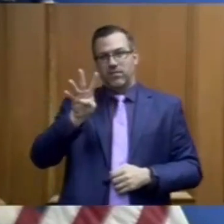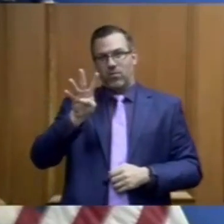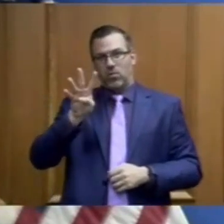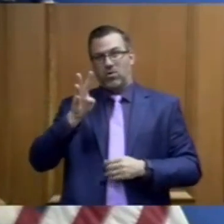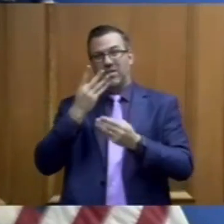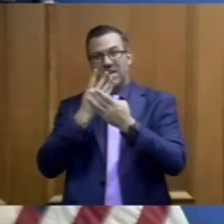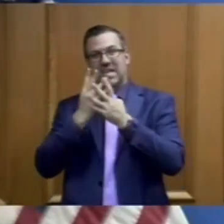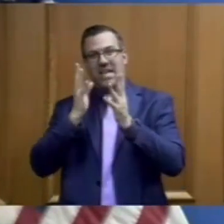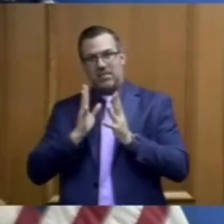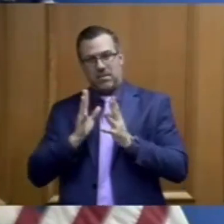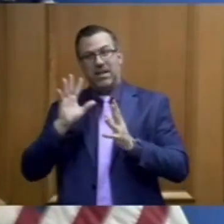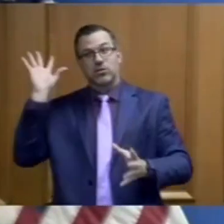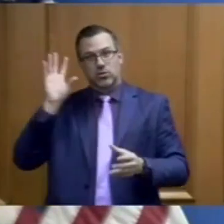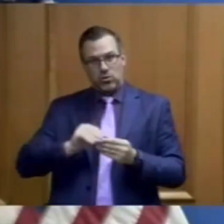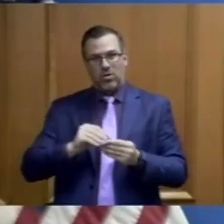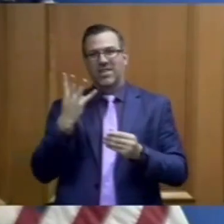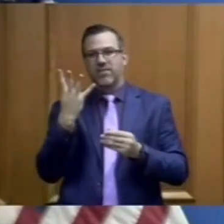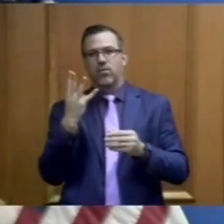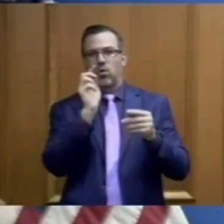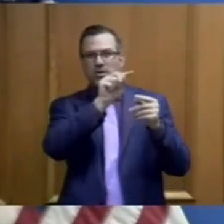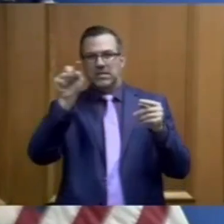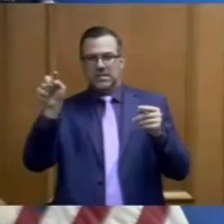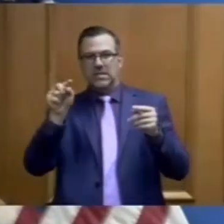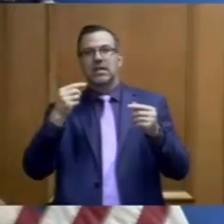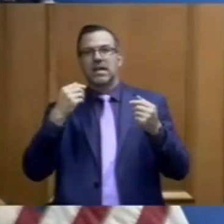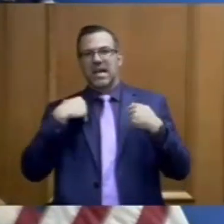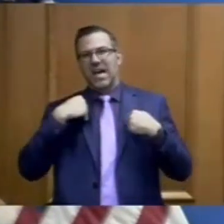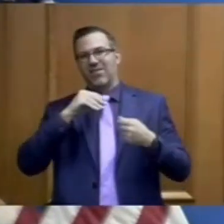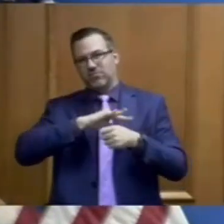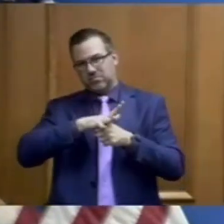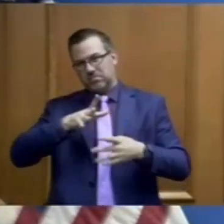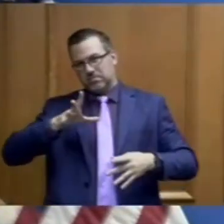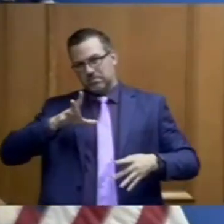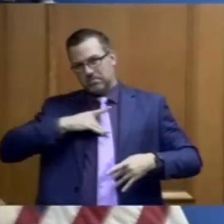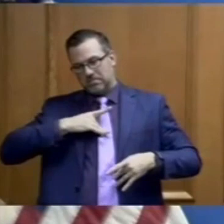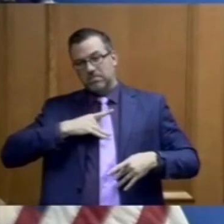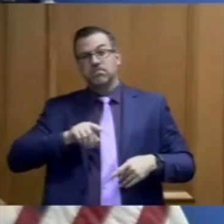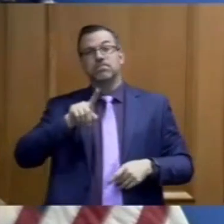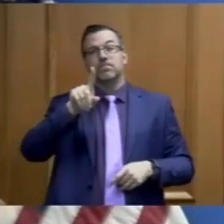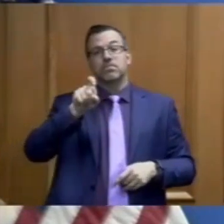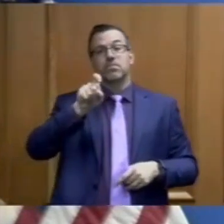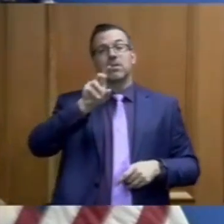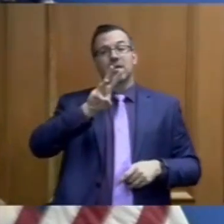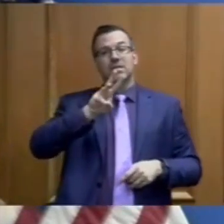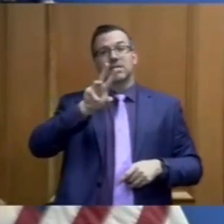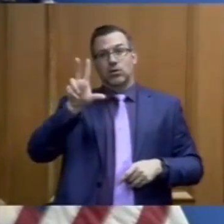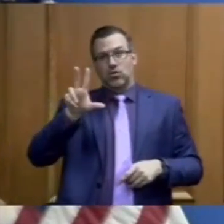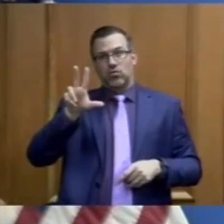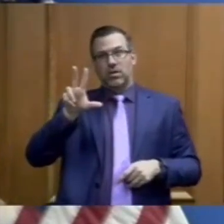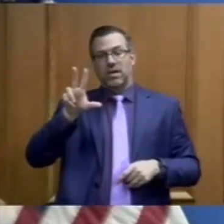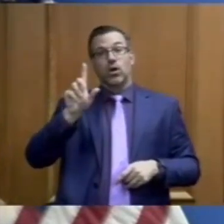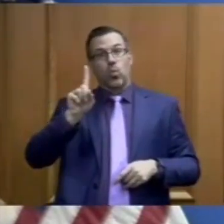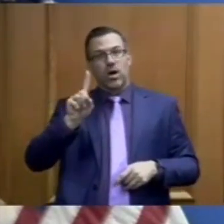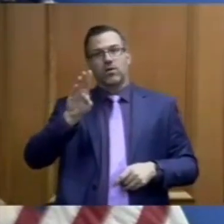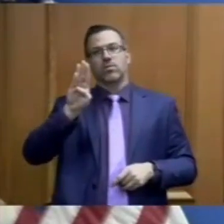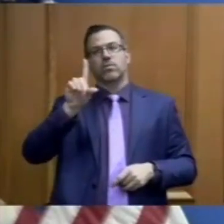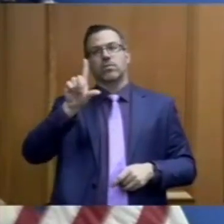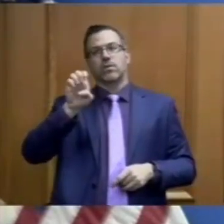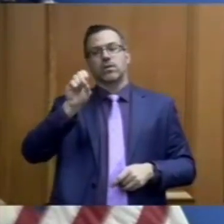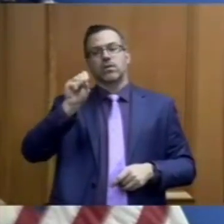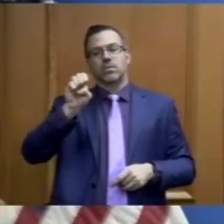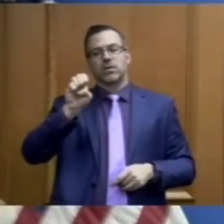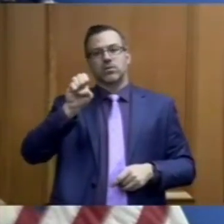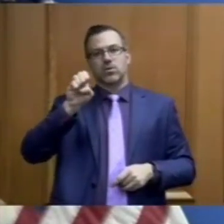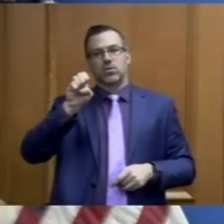positive for COVID-19. 163 of those positive inmate cases are at the Bledsoe Correctional Complex,